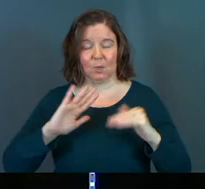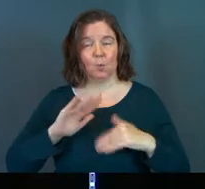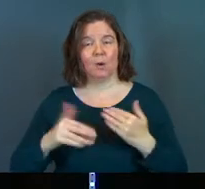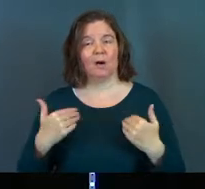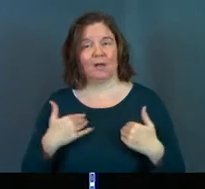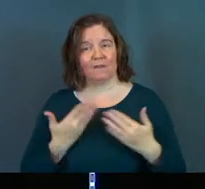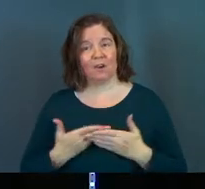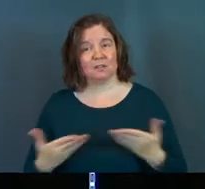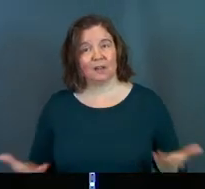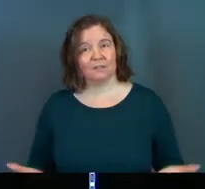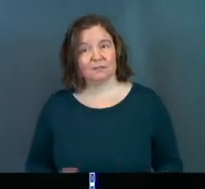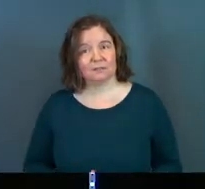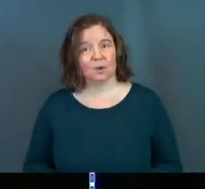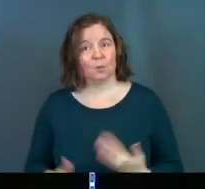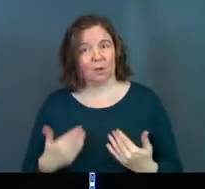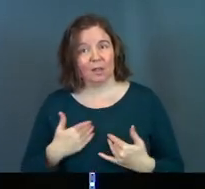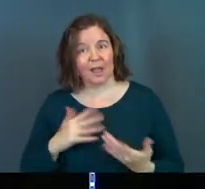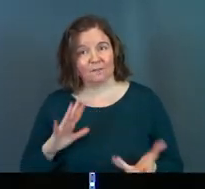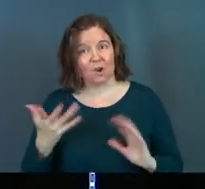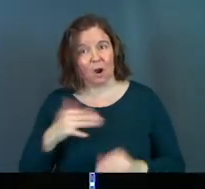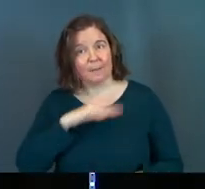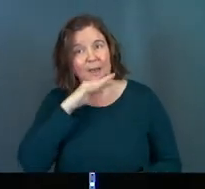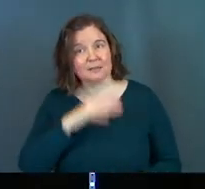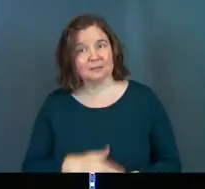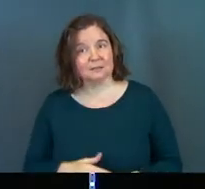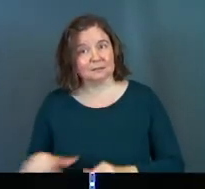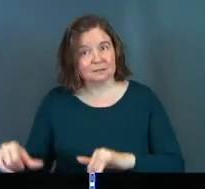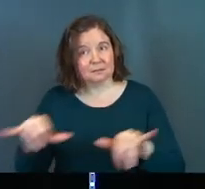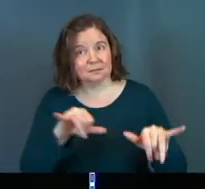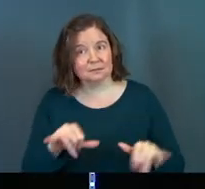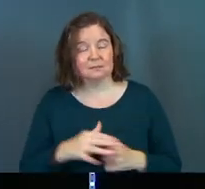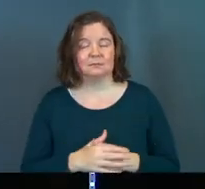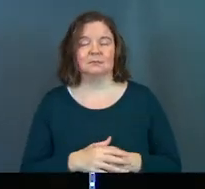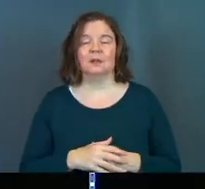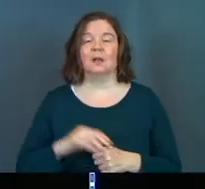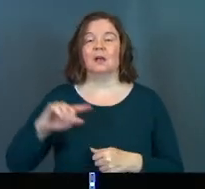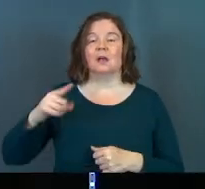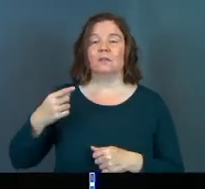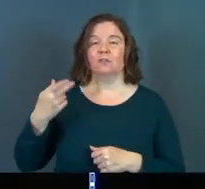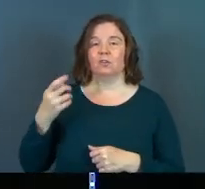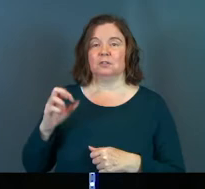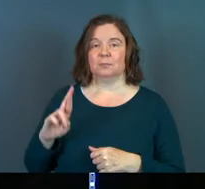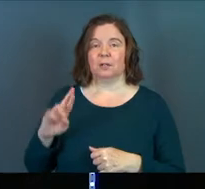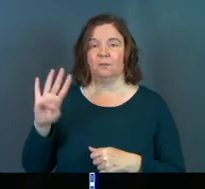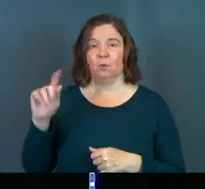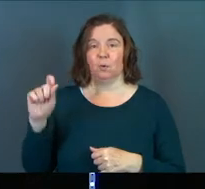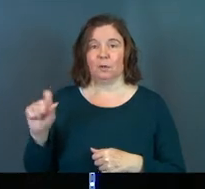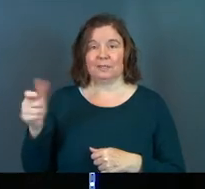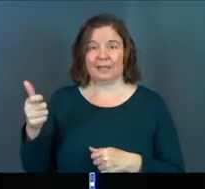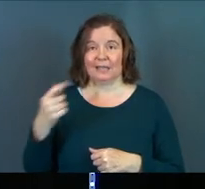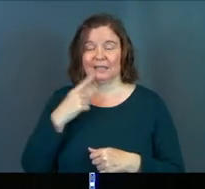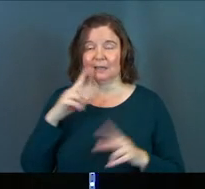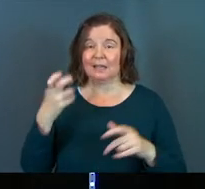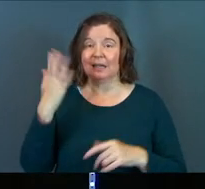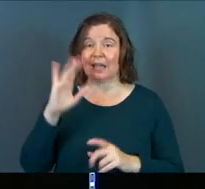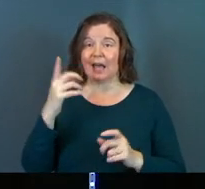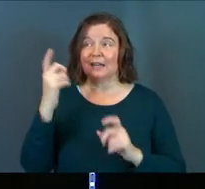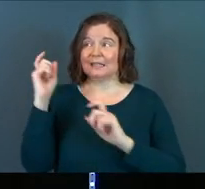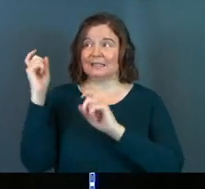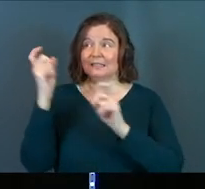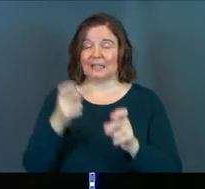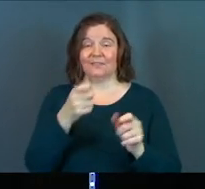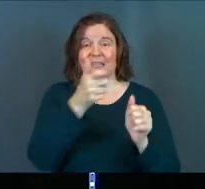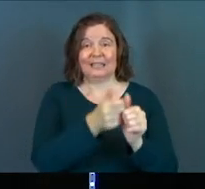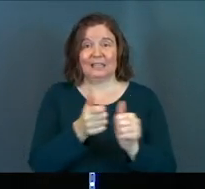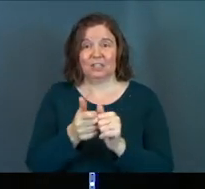We all have our stuff. We all have our mess. And here's another thing. First Peter 4.10 says this, God has given each of you a gift from his great